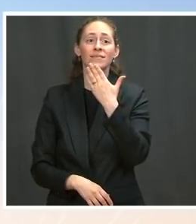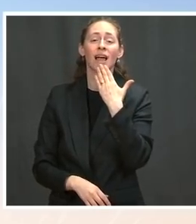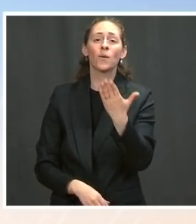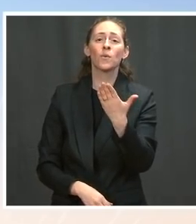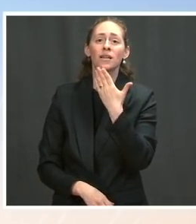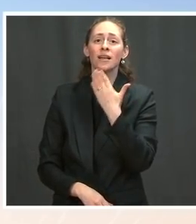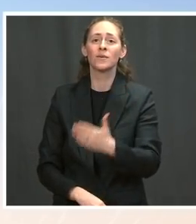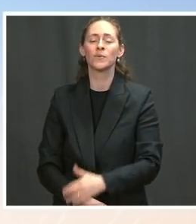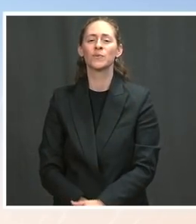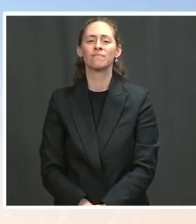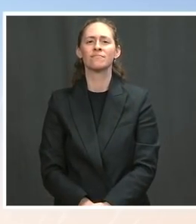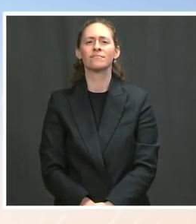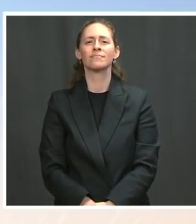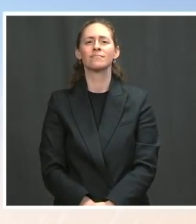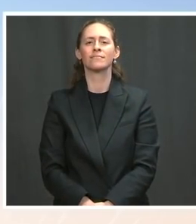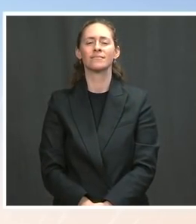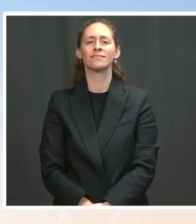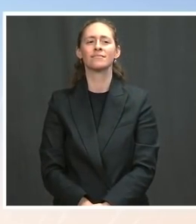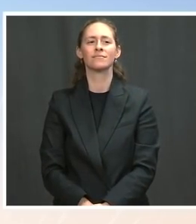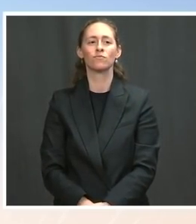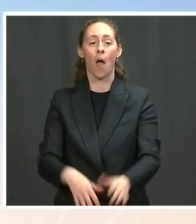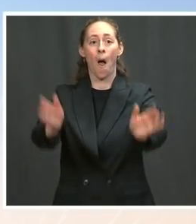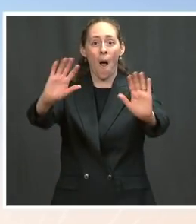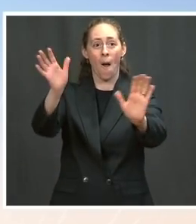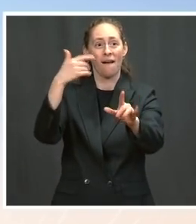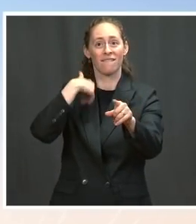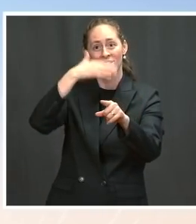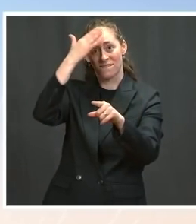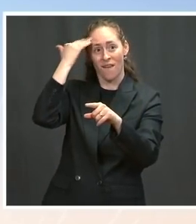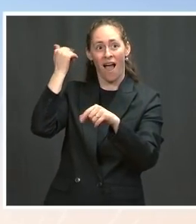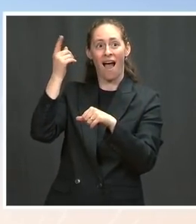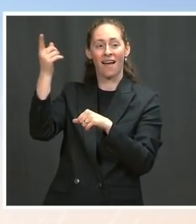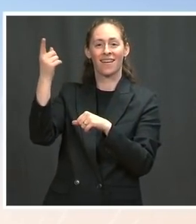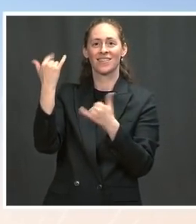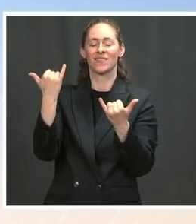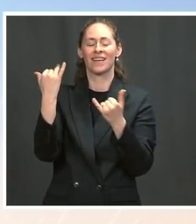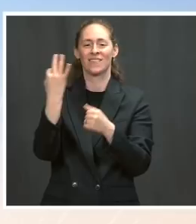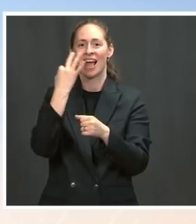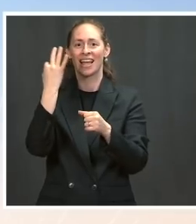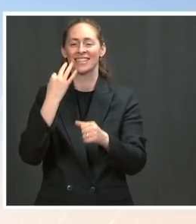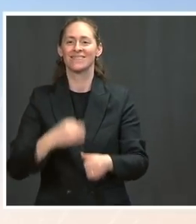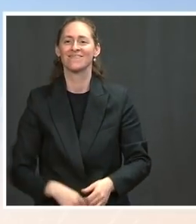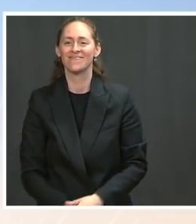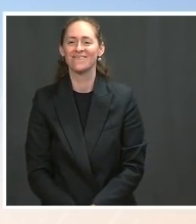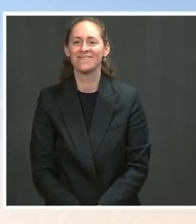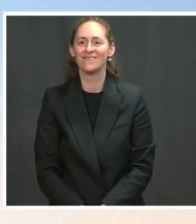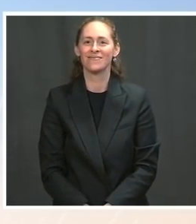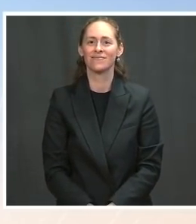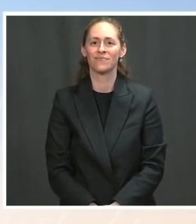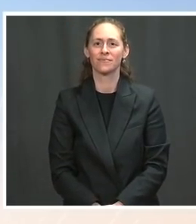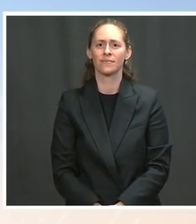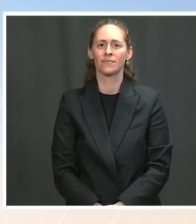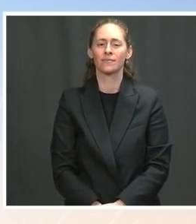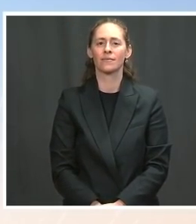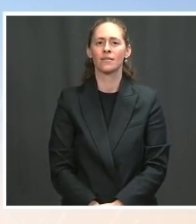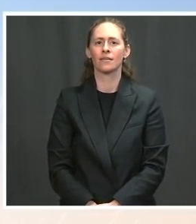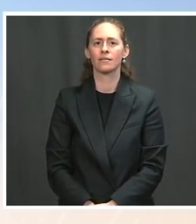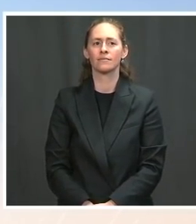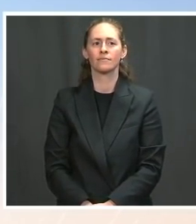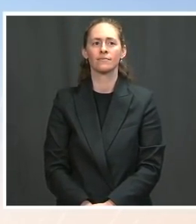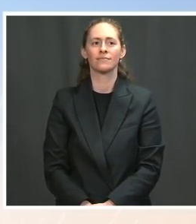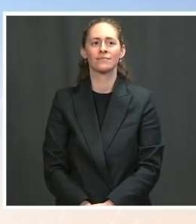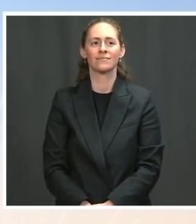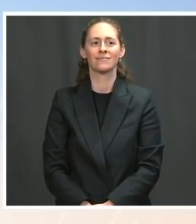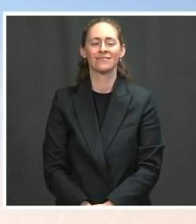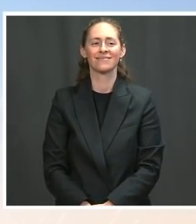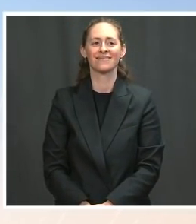Oh, I'm sorry. Oh, hello. I forgot it was Friday. Hello. Well, as... very patient. Thank you. I apologize.